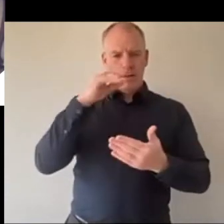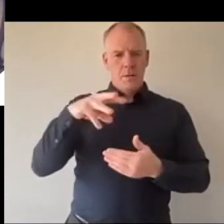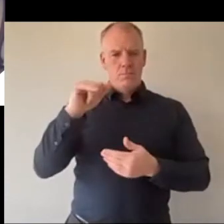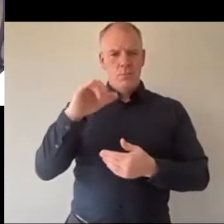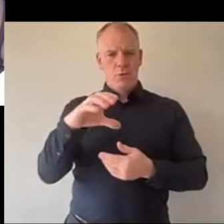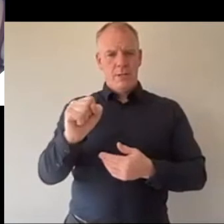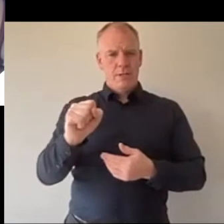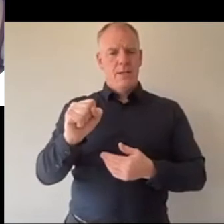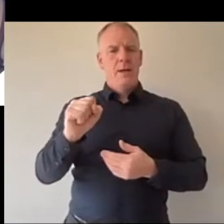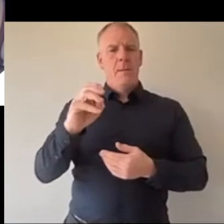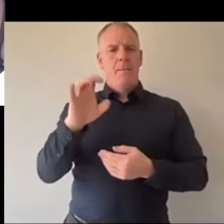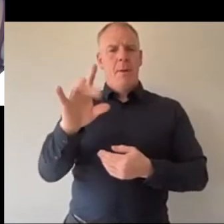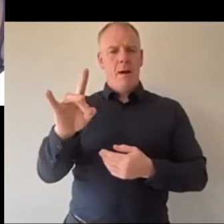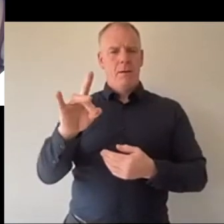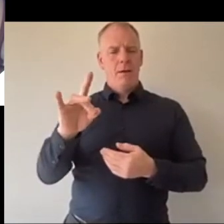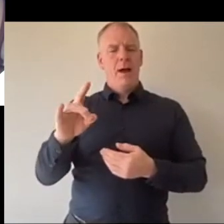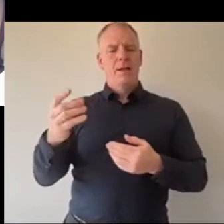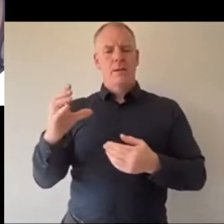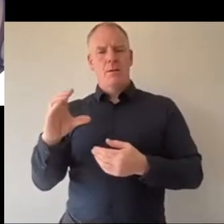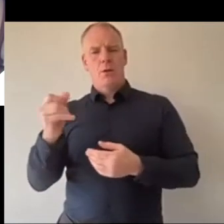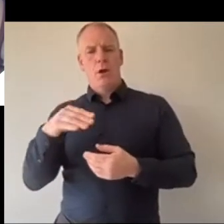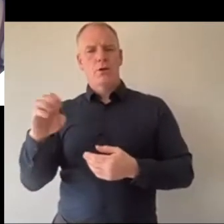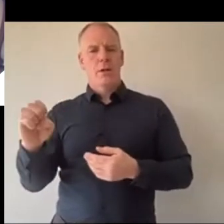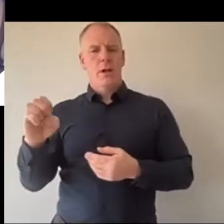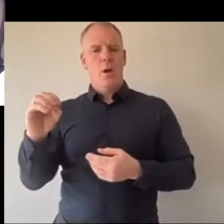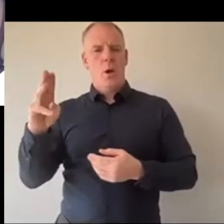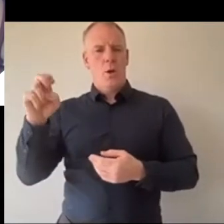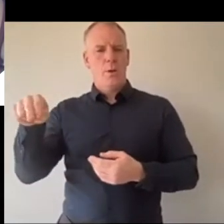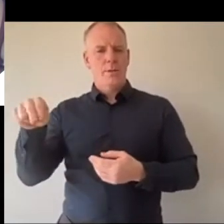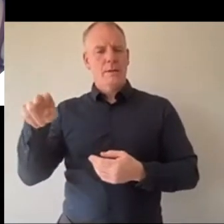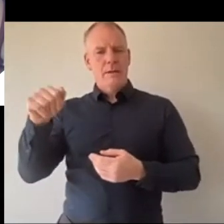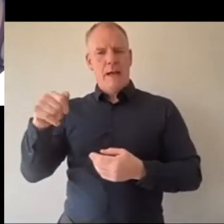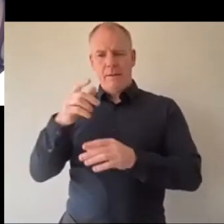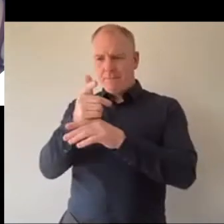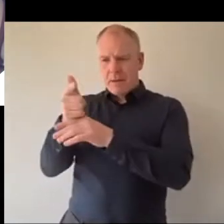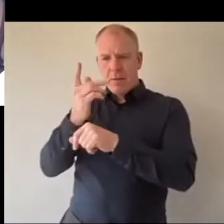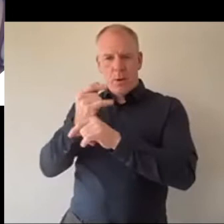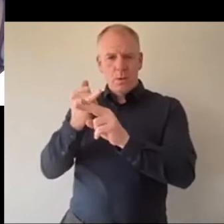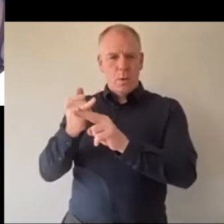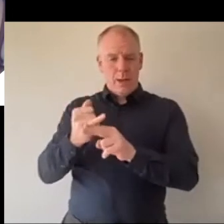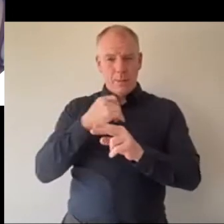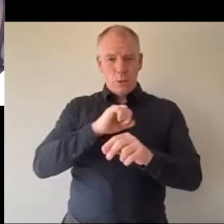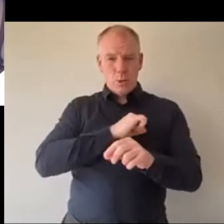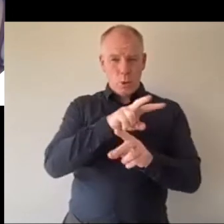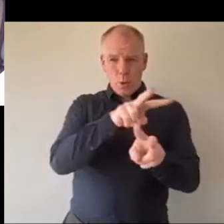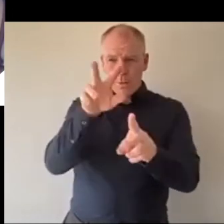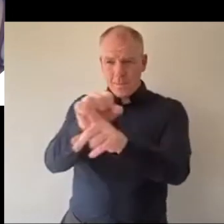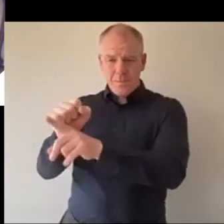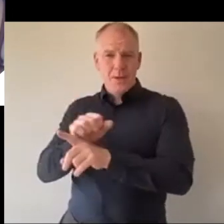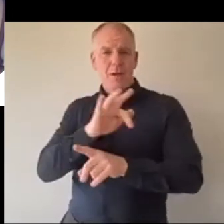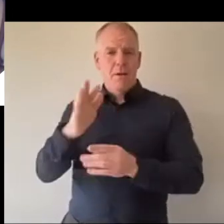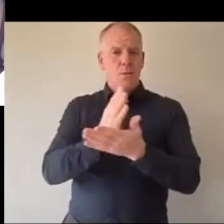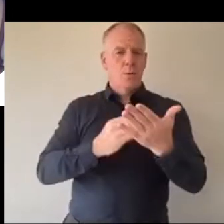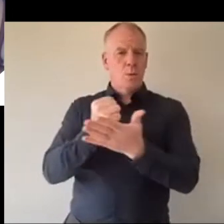Colosha-Own Fingalist who allowed us to film in the schools and I think you hear from bits and pieces from people there